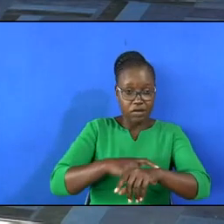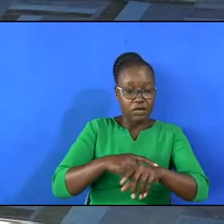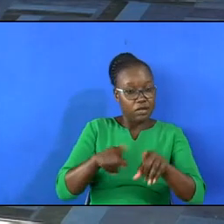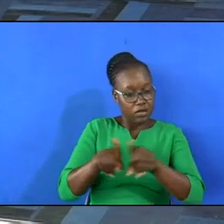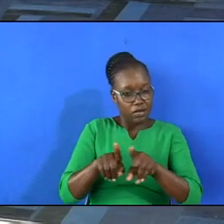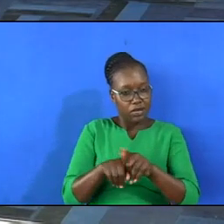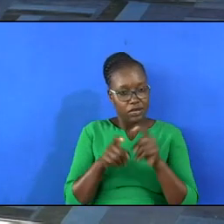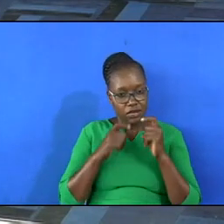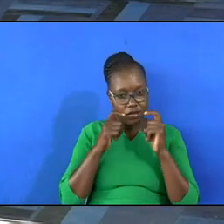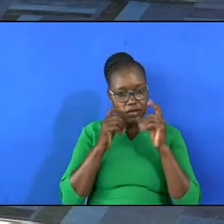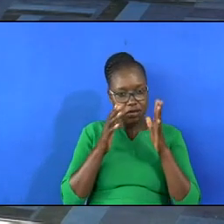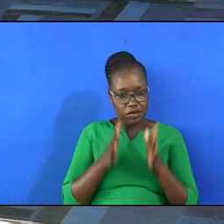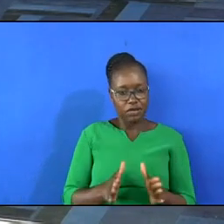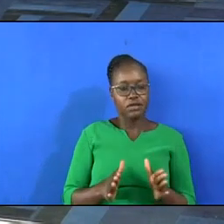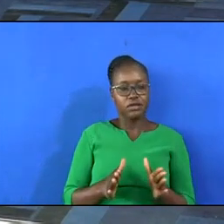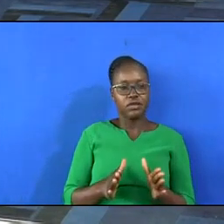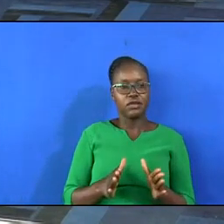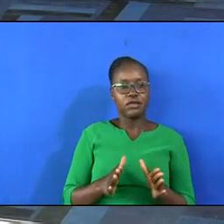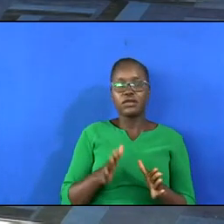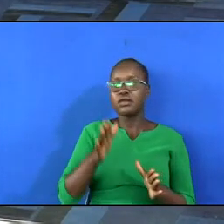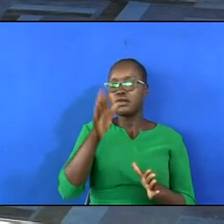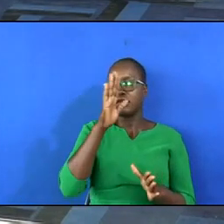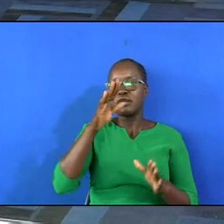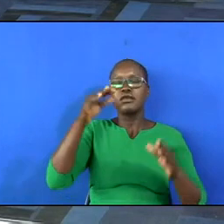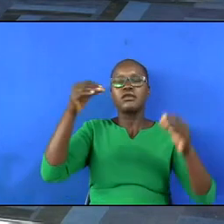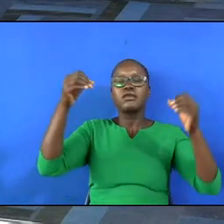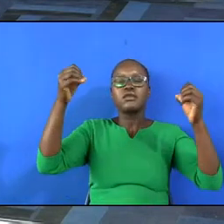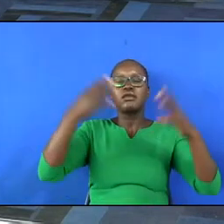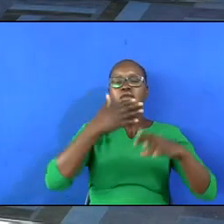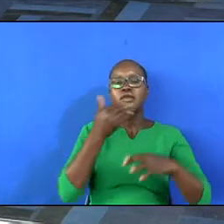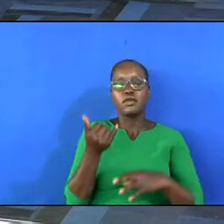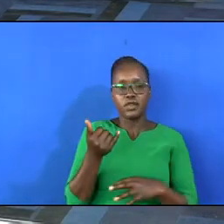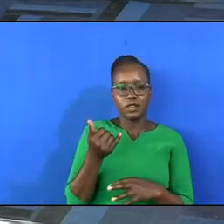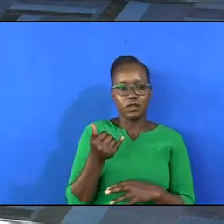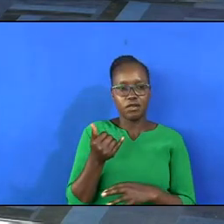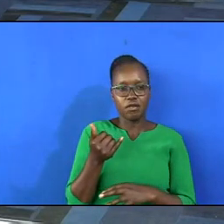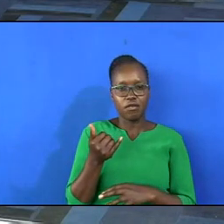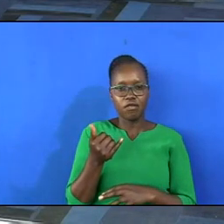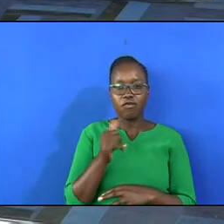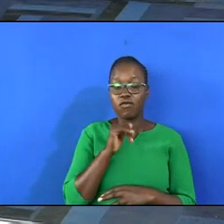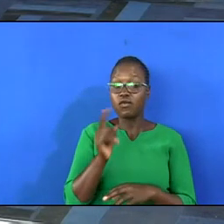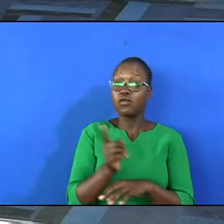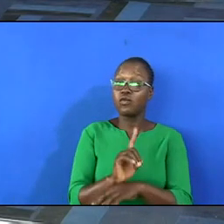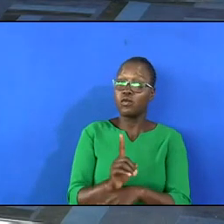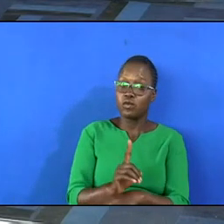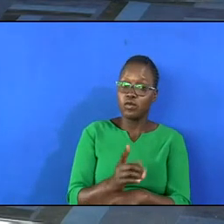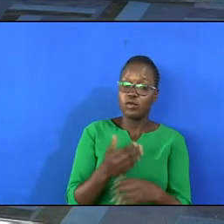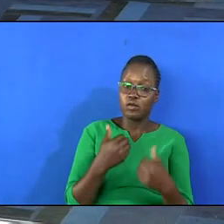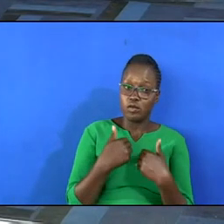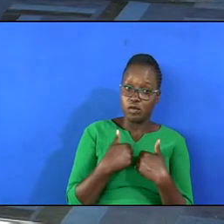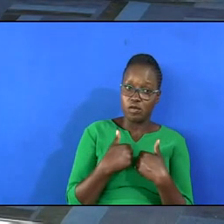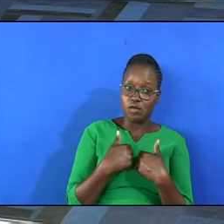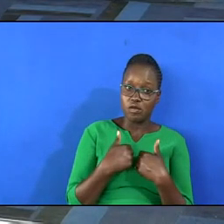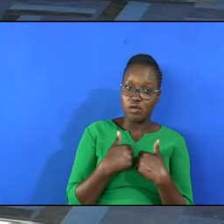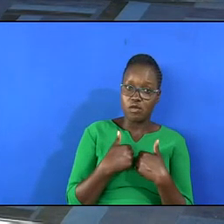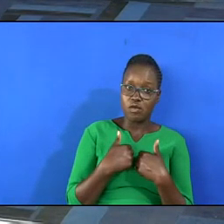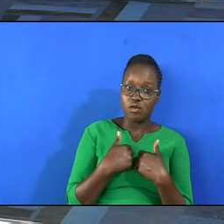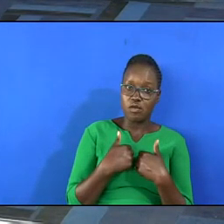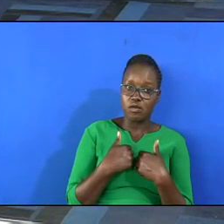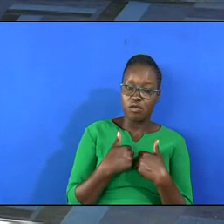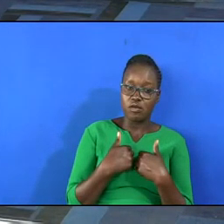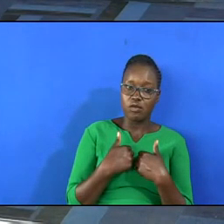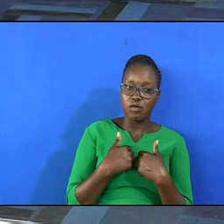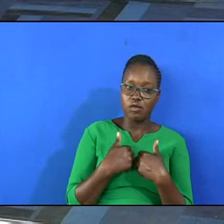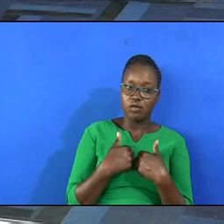still sinners. God shines best. God Not when we are doing